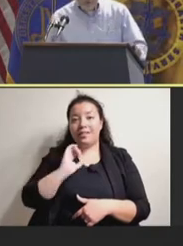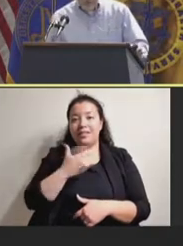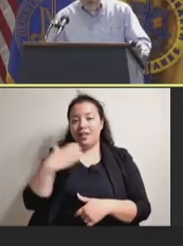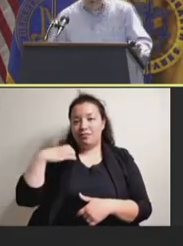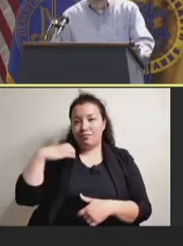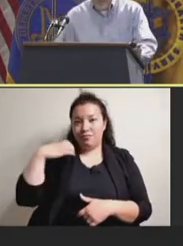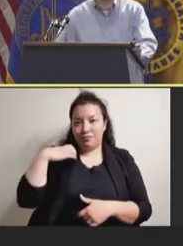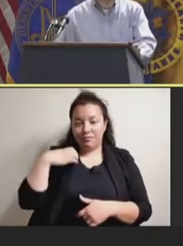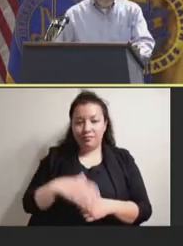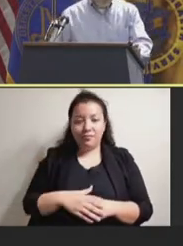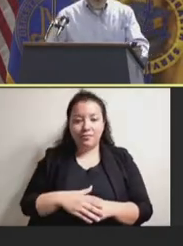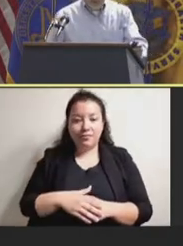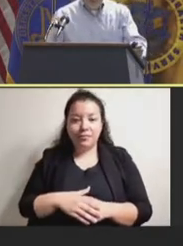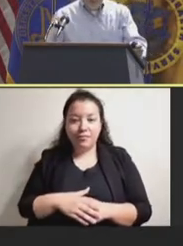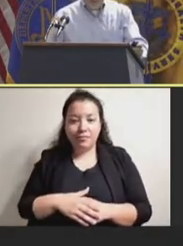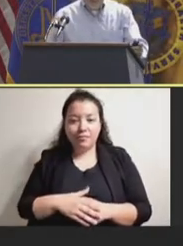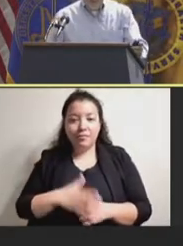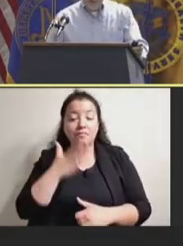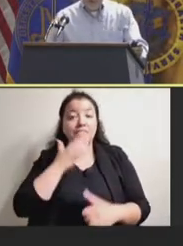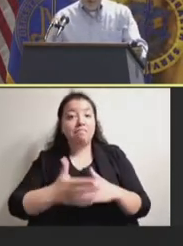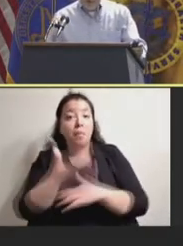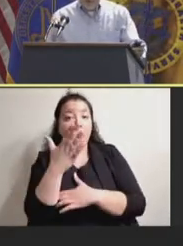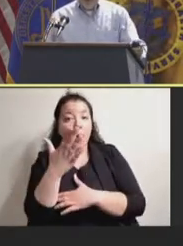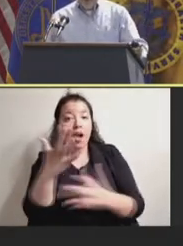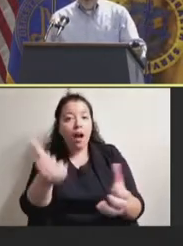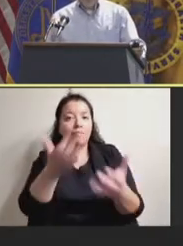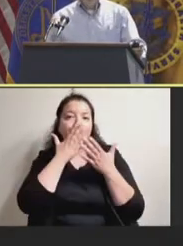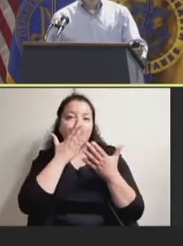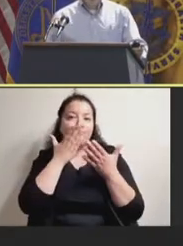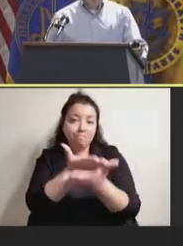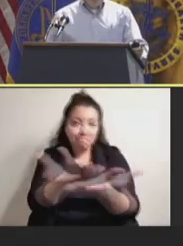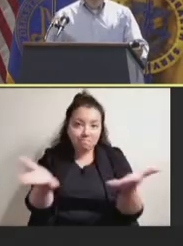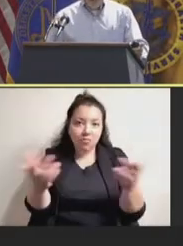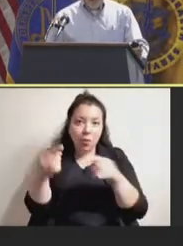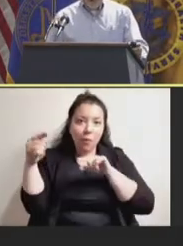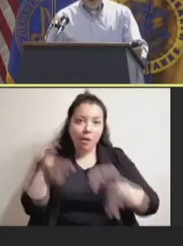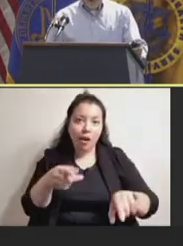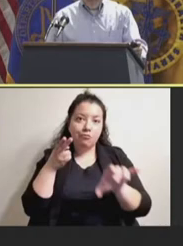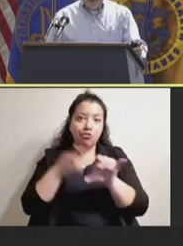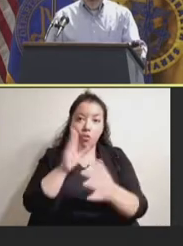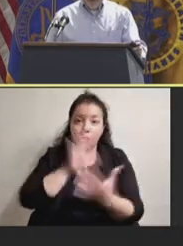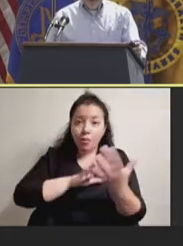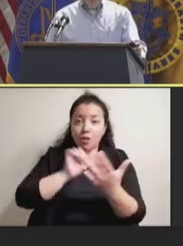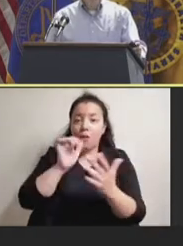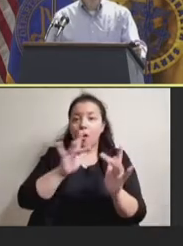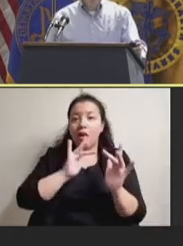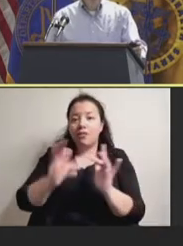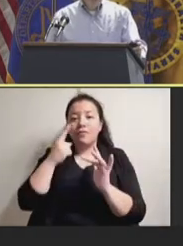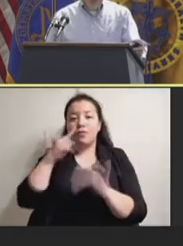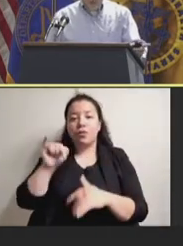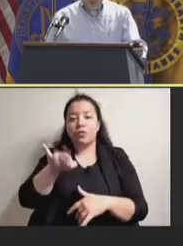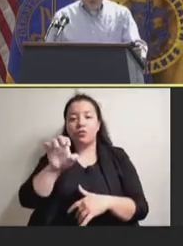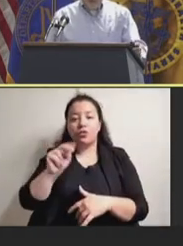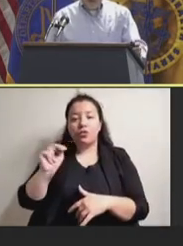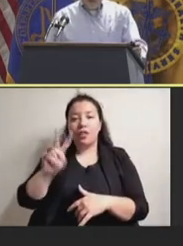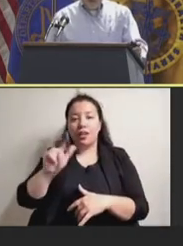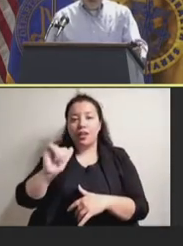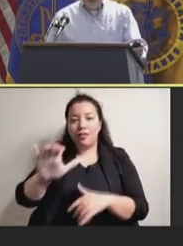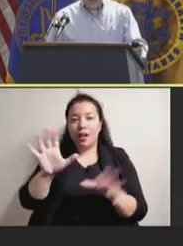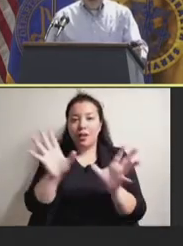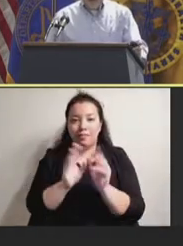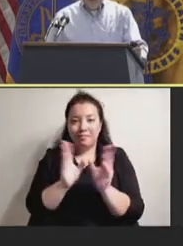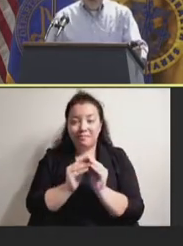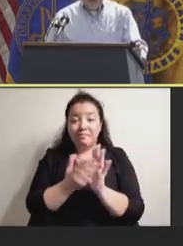Good morning. I want to thank all of you who have joined us in person and online for our June INVAC meeting. I want to once again